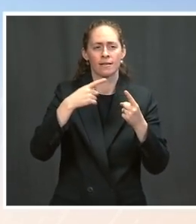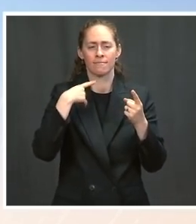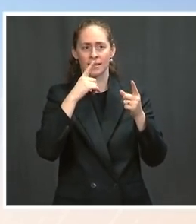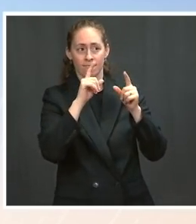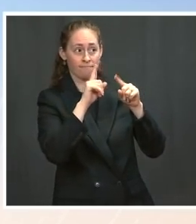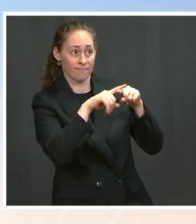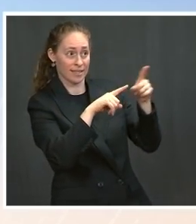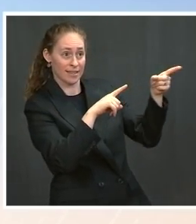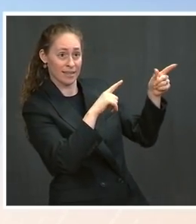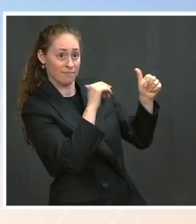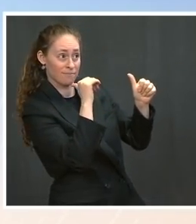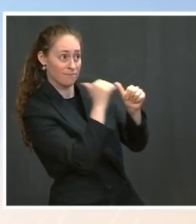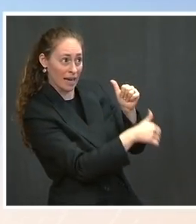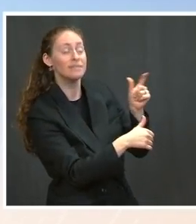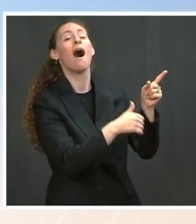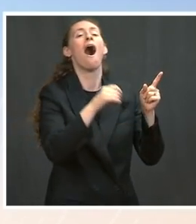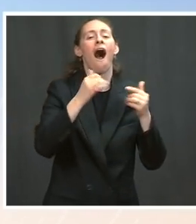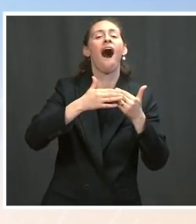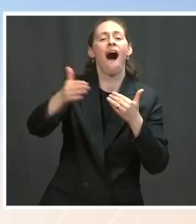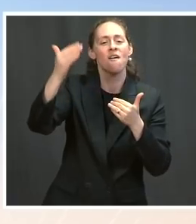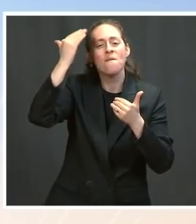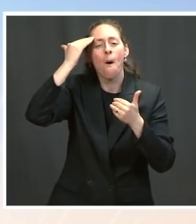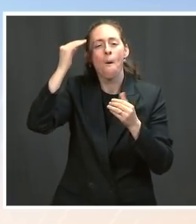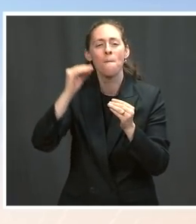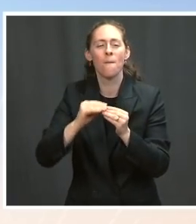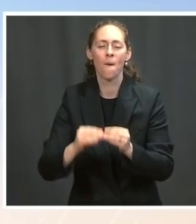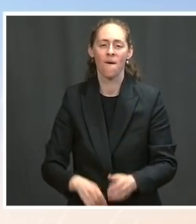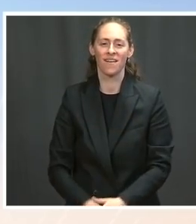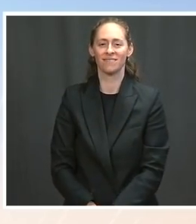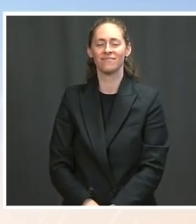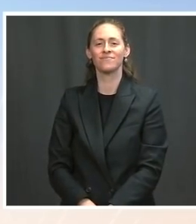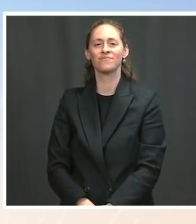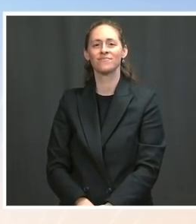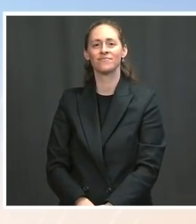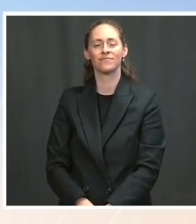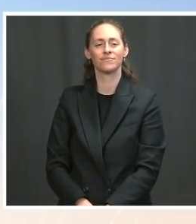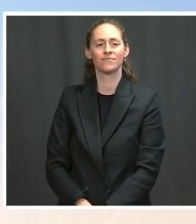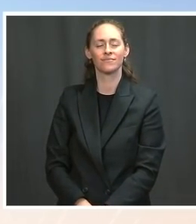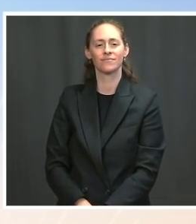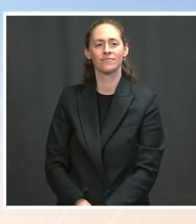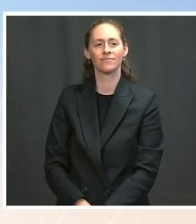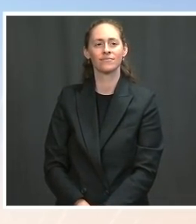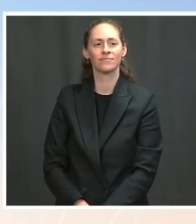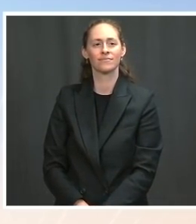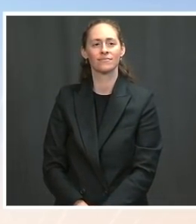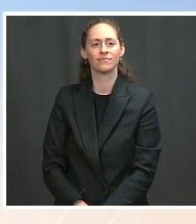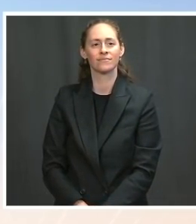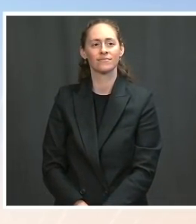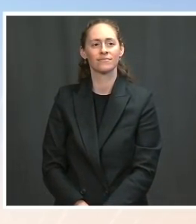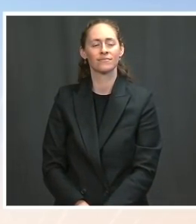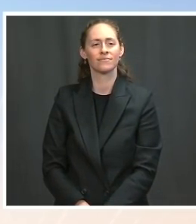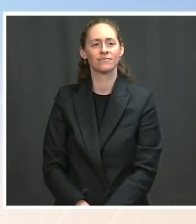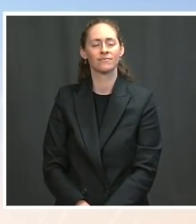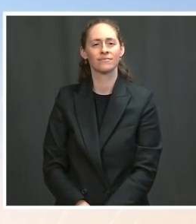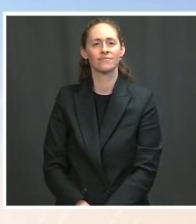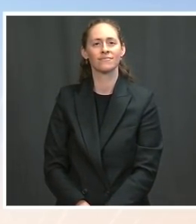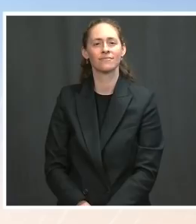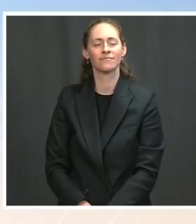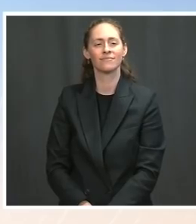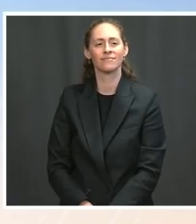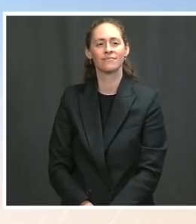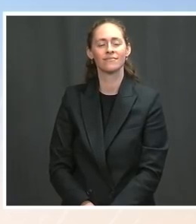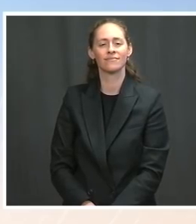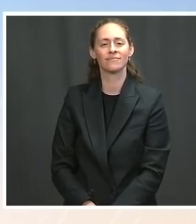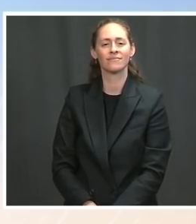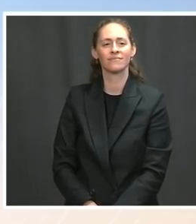Secretary Blinken has warned Russia against sort of further aggression. That seems to run a little bit counter to President Biden, saying he's